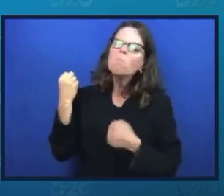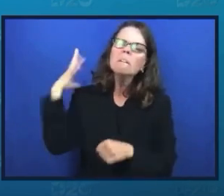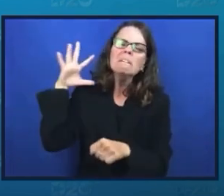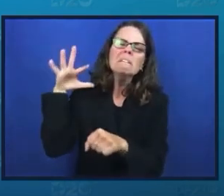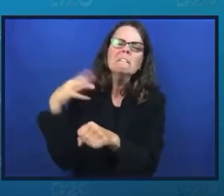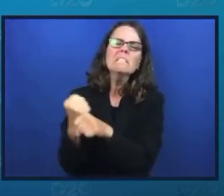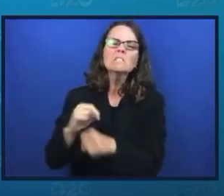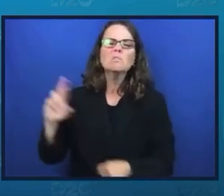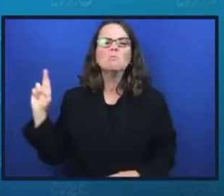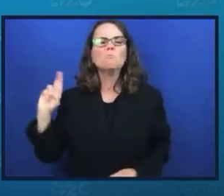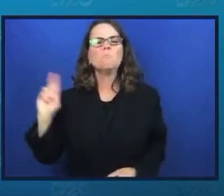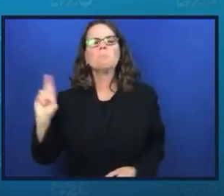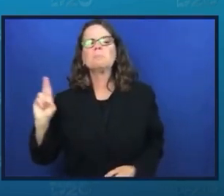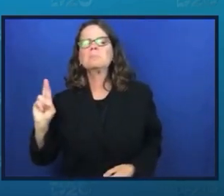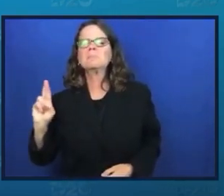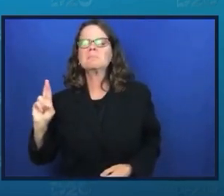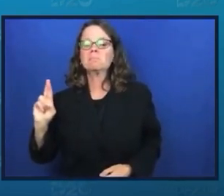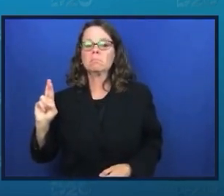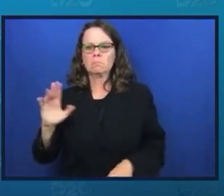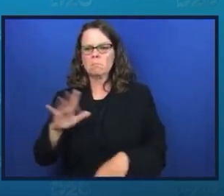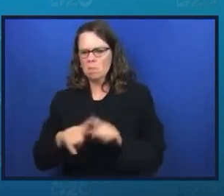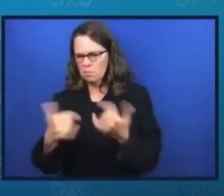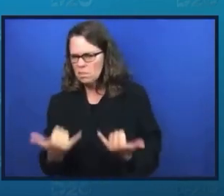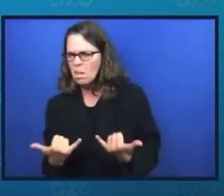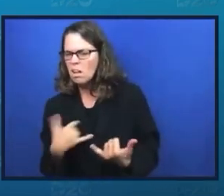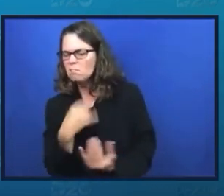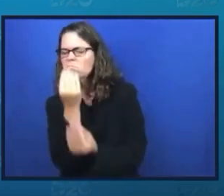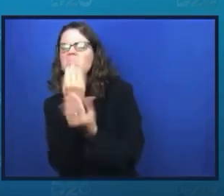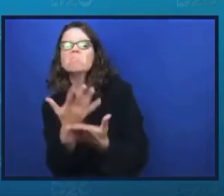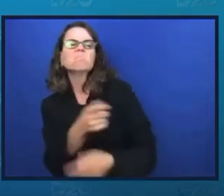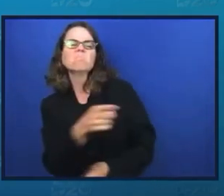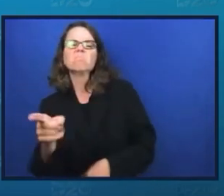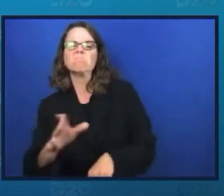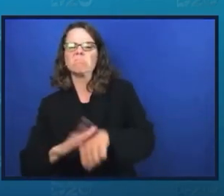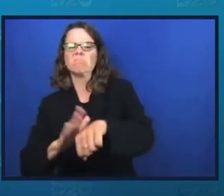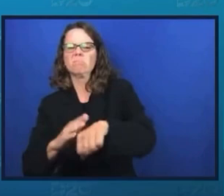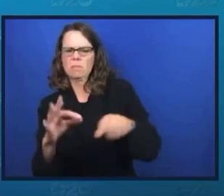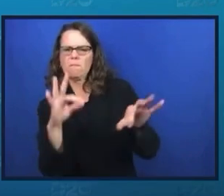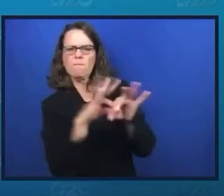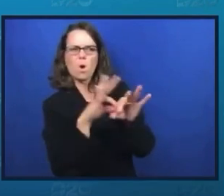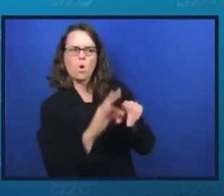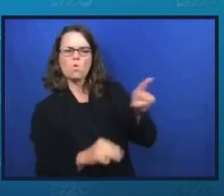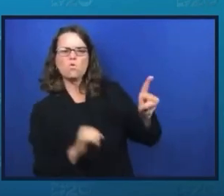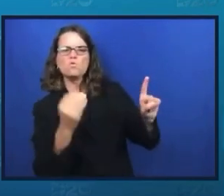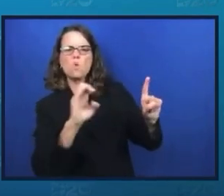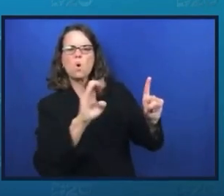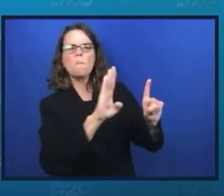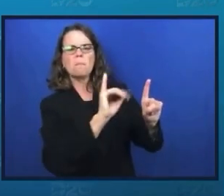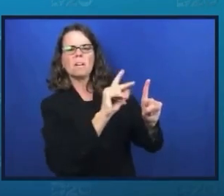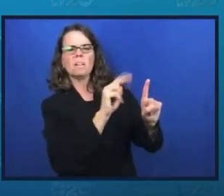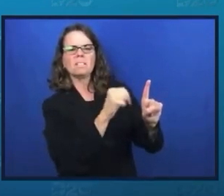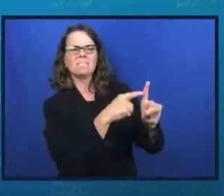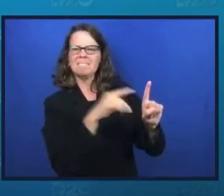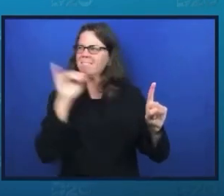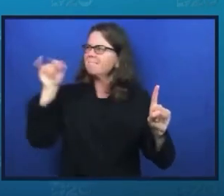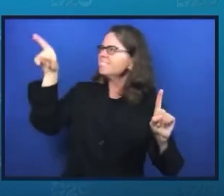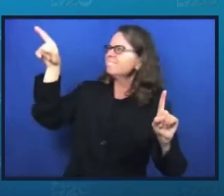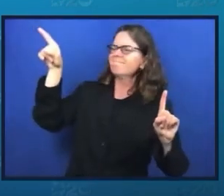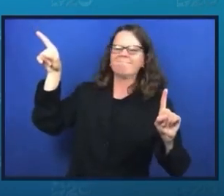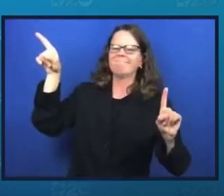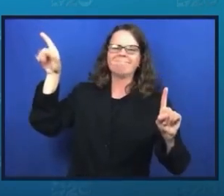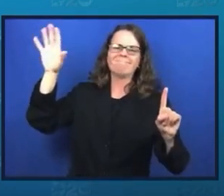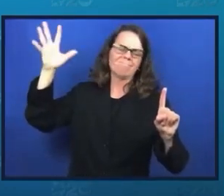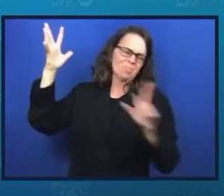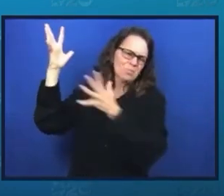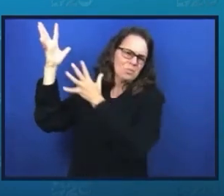Biden. You have to. I don't think we can deal with the type of person we have in the White House any longer. So